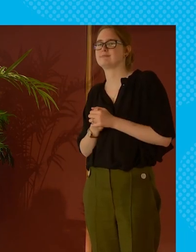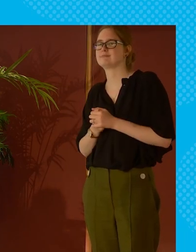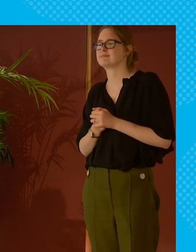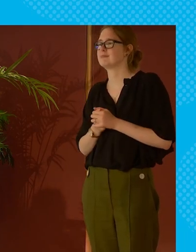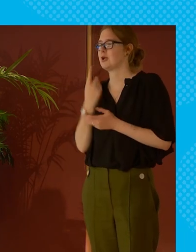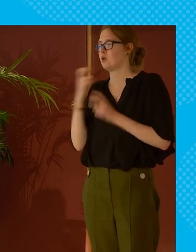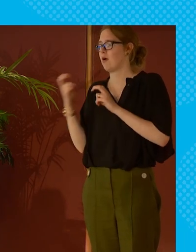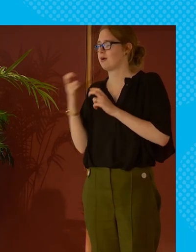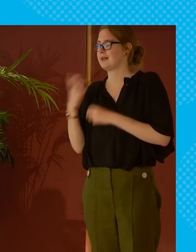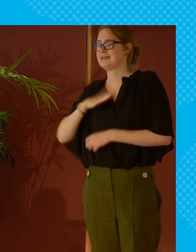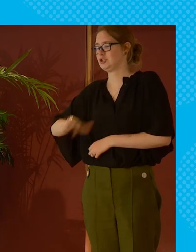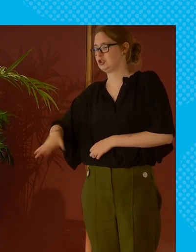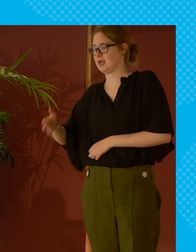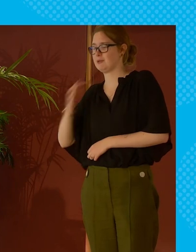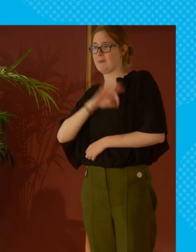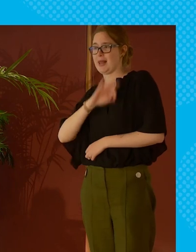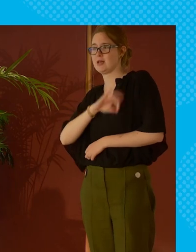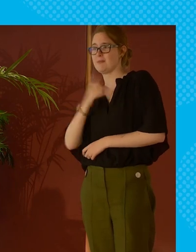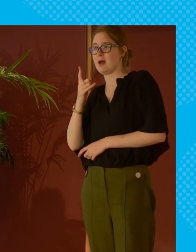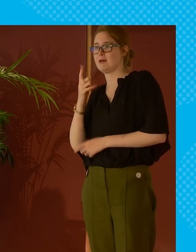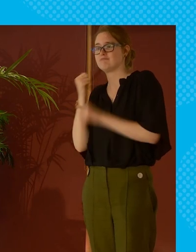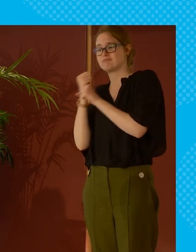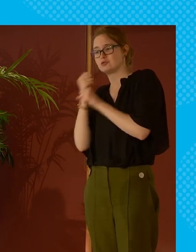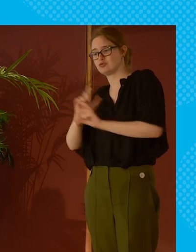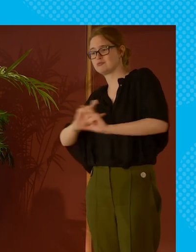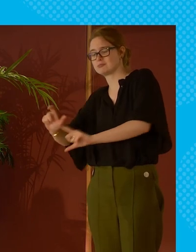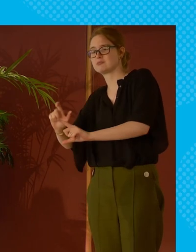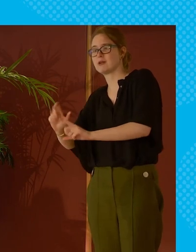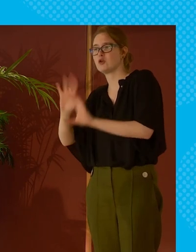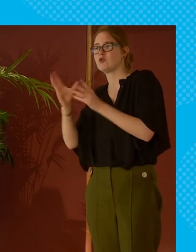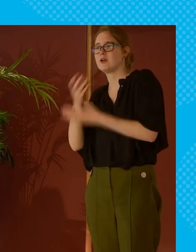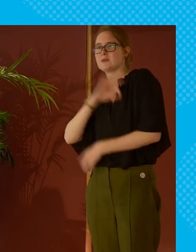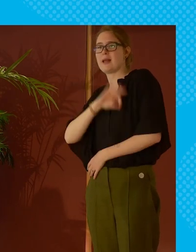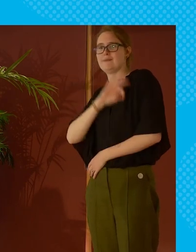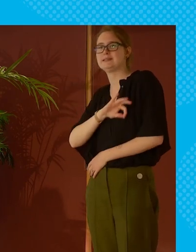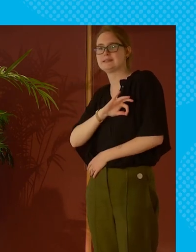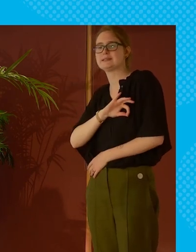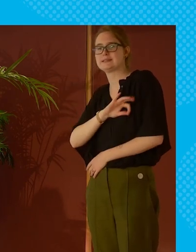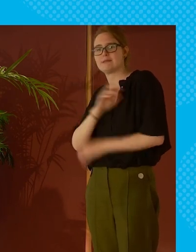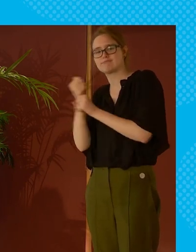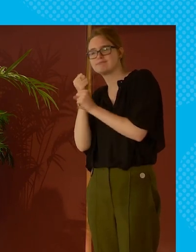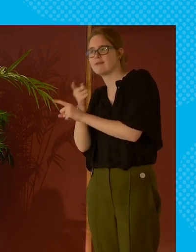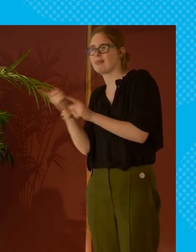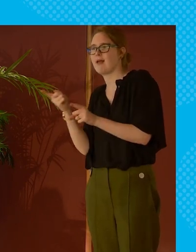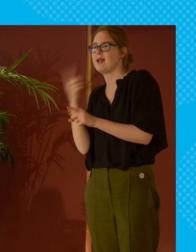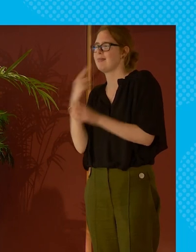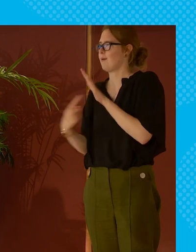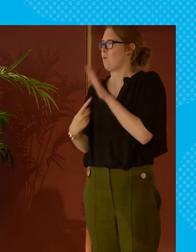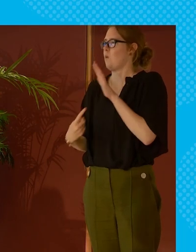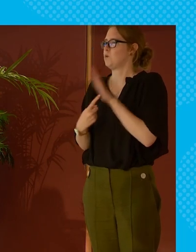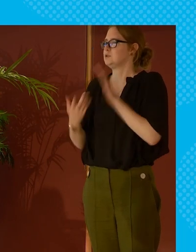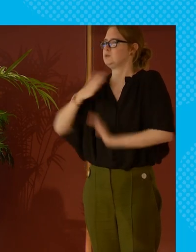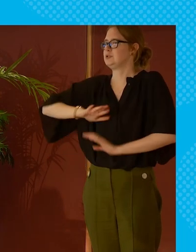i could argue i didn't need the child benefit but i fought really hard for it to remain a universal benefit and i think it's